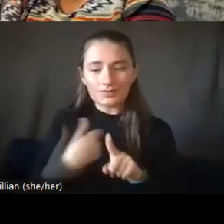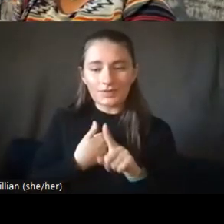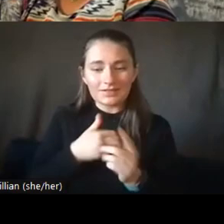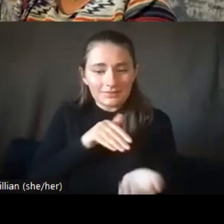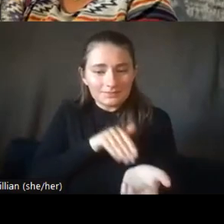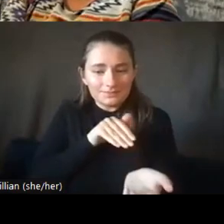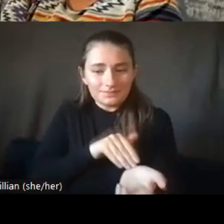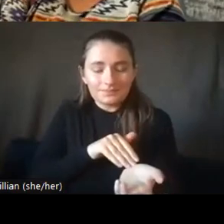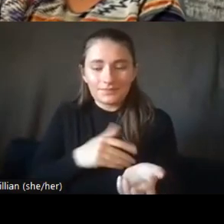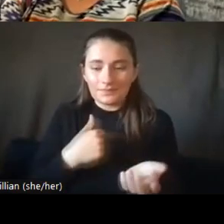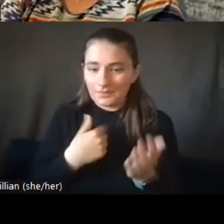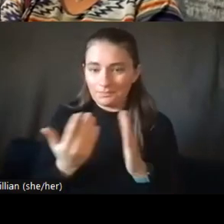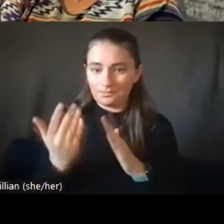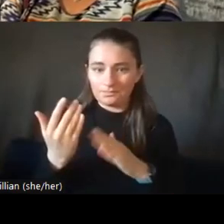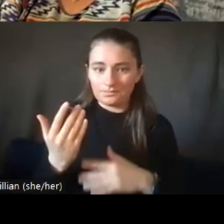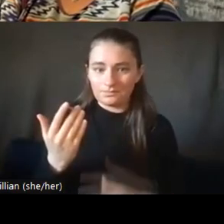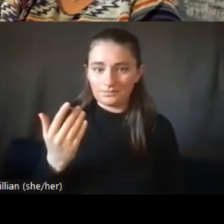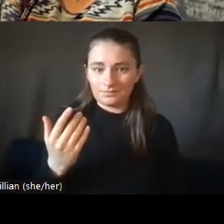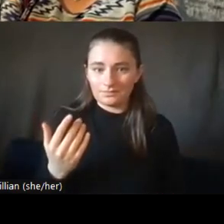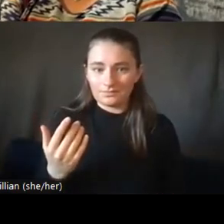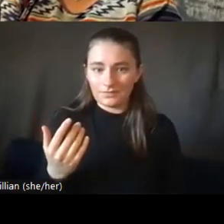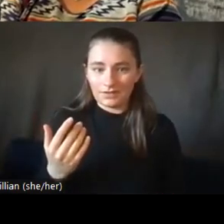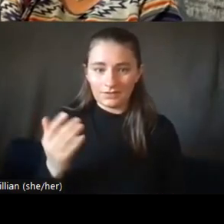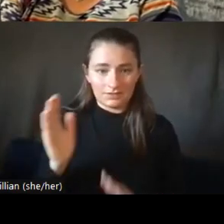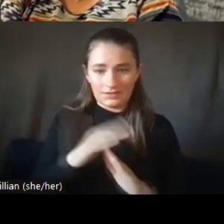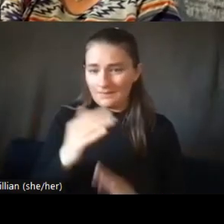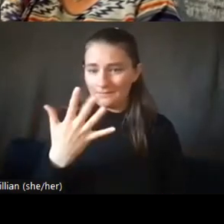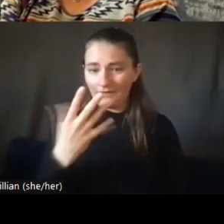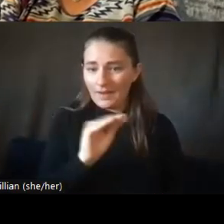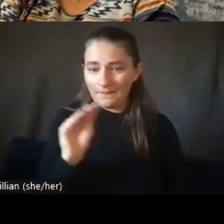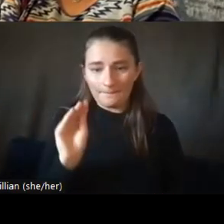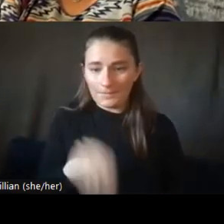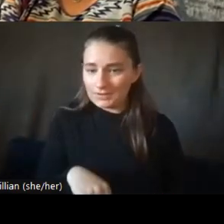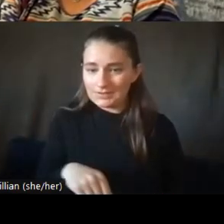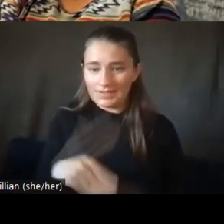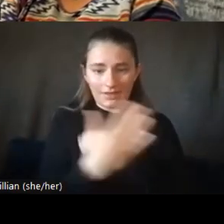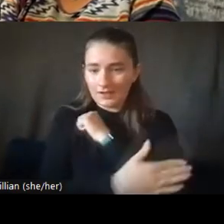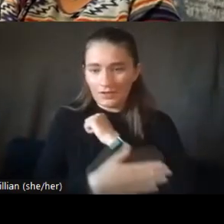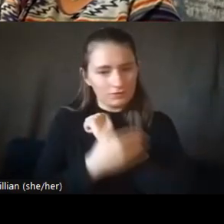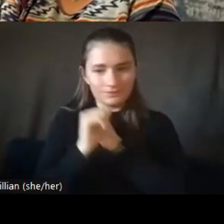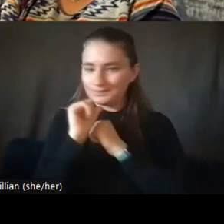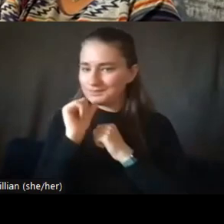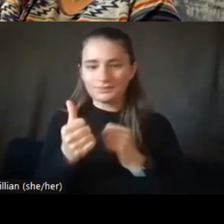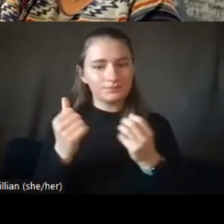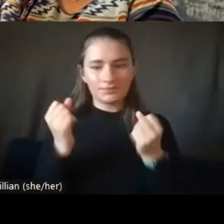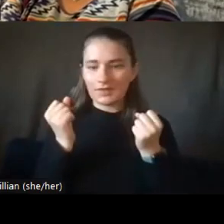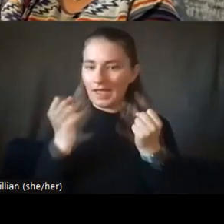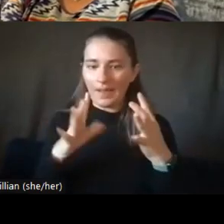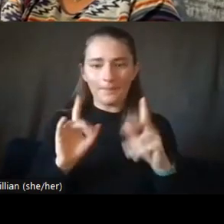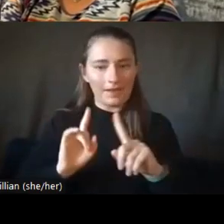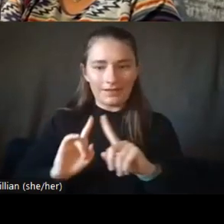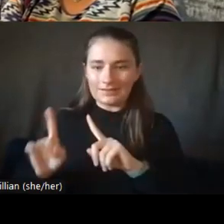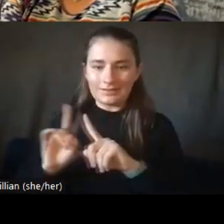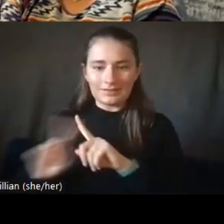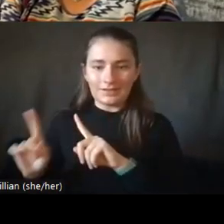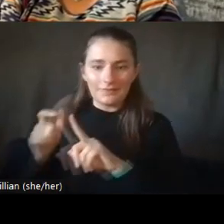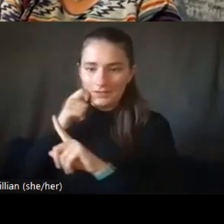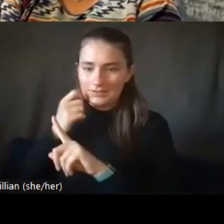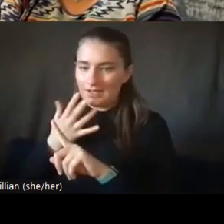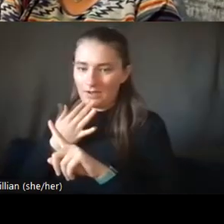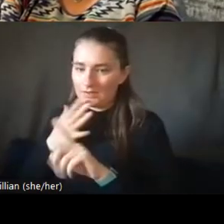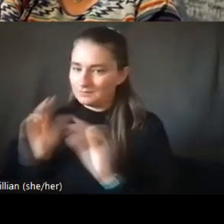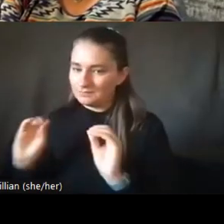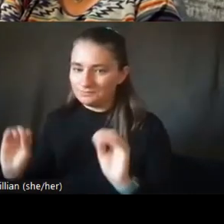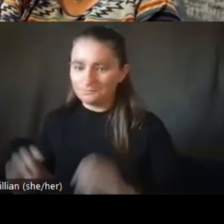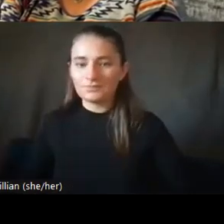5% in the country, there aren't many people of color in that group. Um, I frequently find myself in locations where I'm the